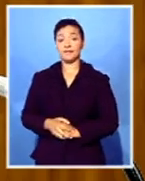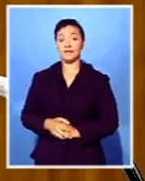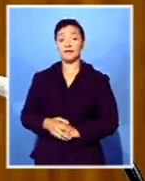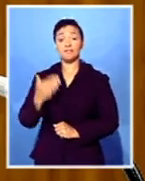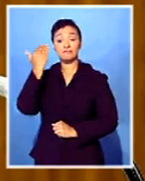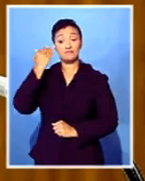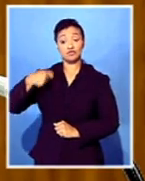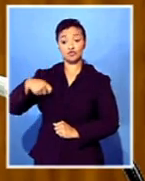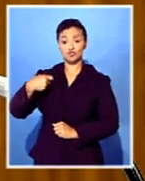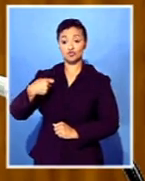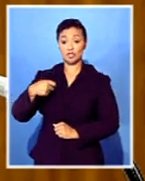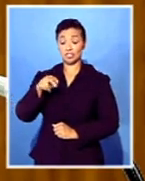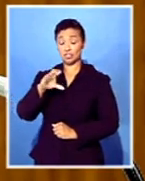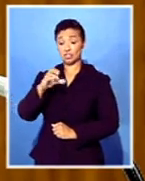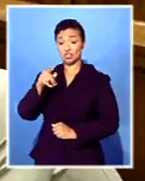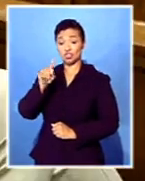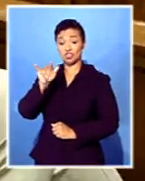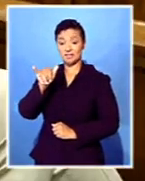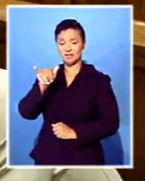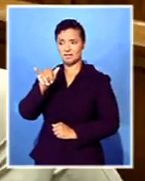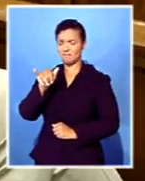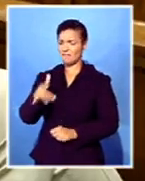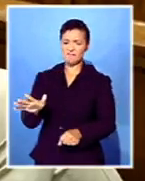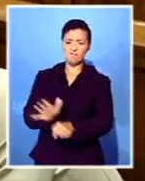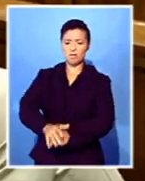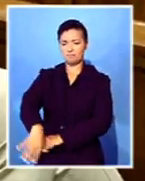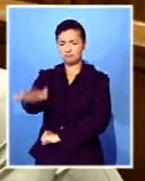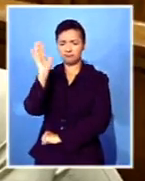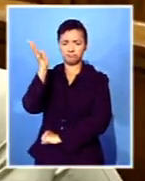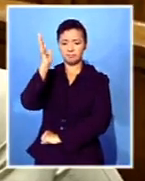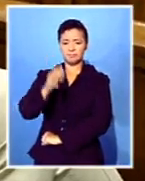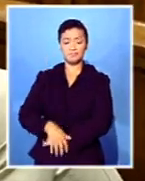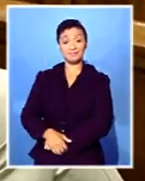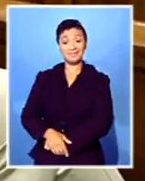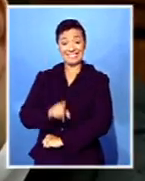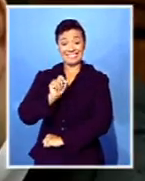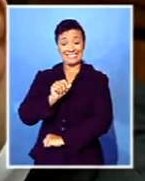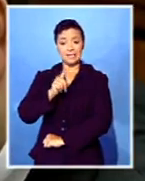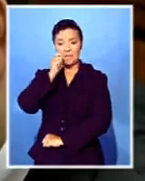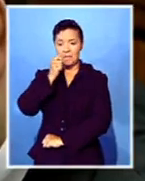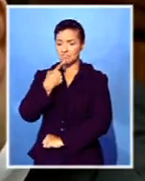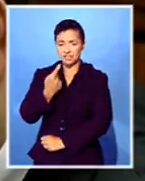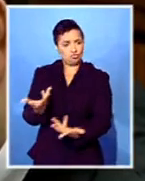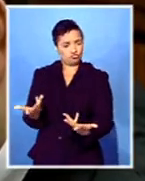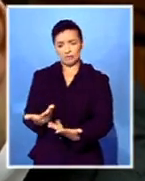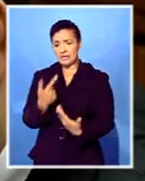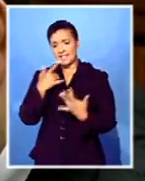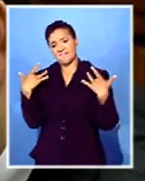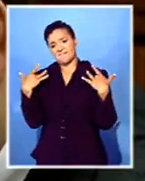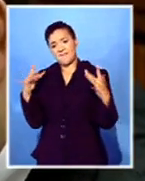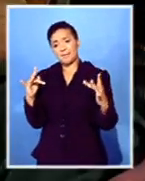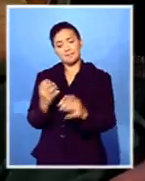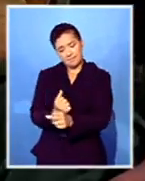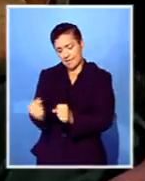pulled no punches when he sentenced them in. Chetty said Paniotto took no responsibility for the murder of his wife since the